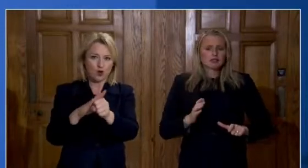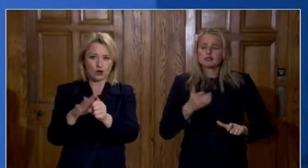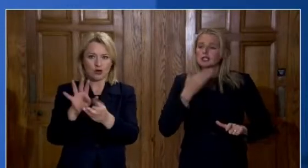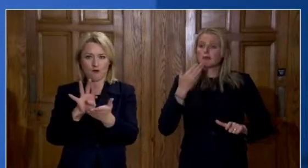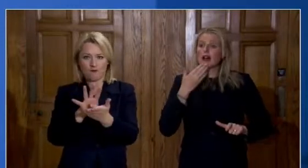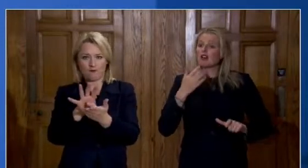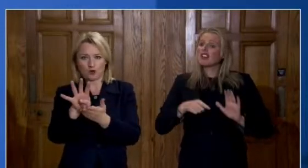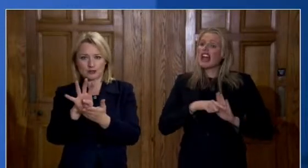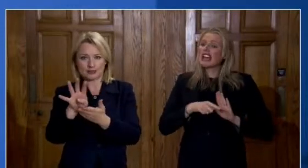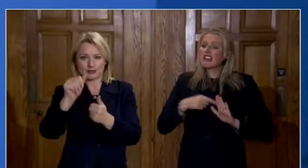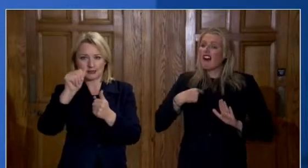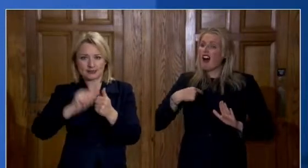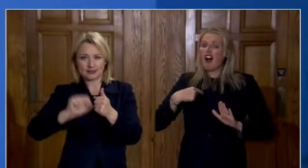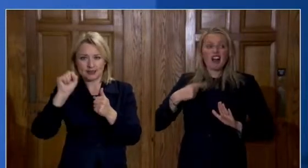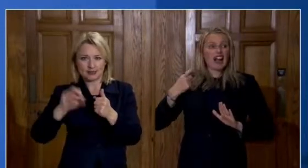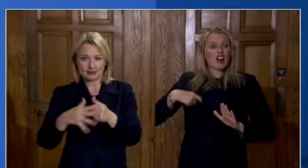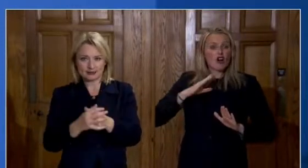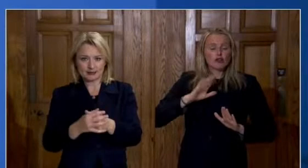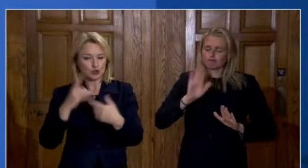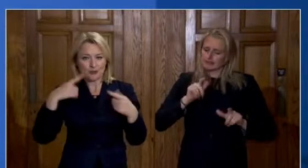any tests they get during that period